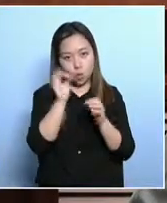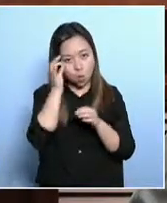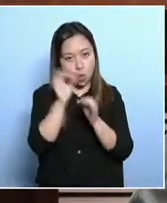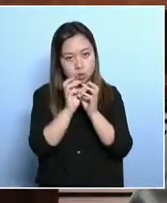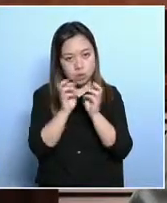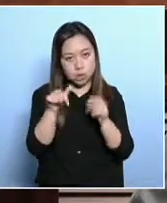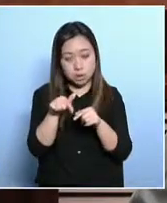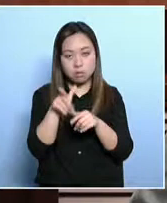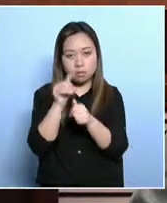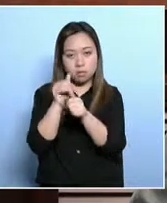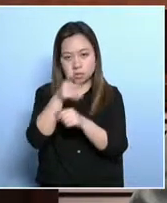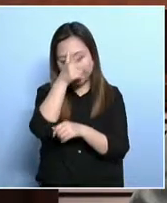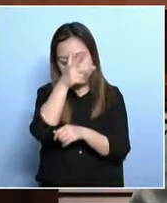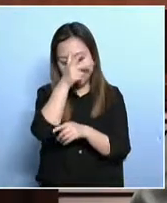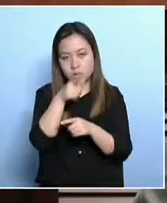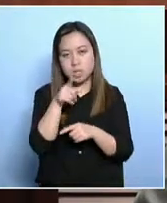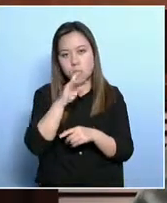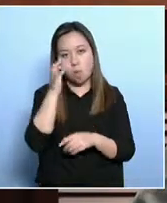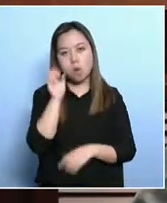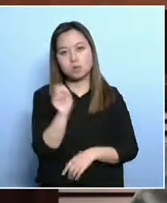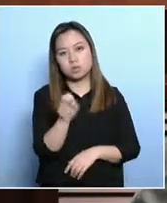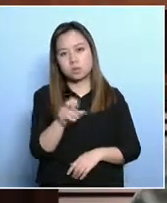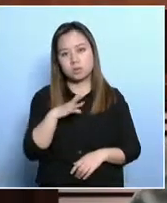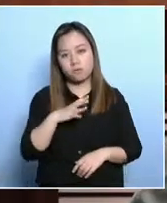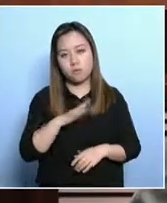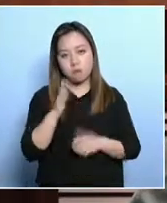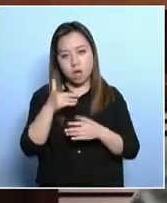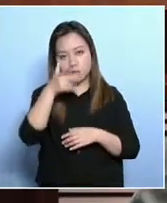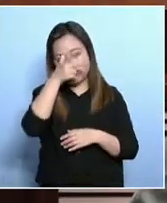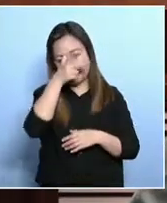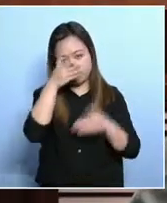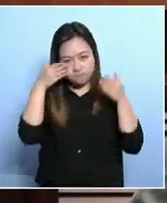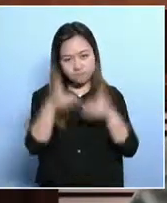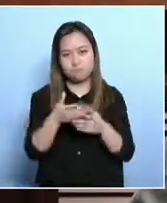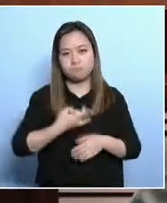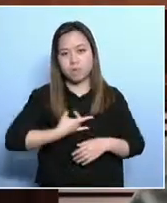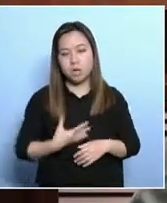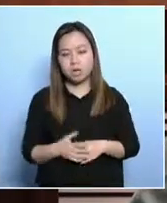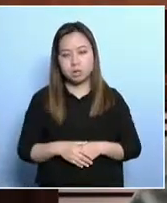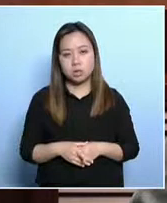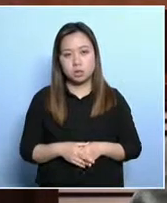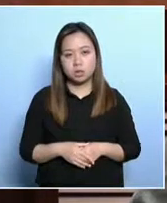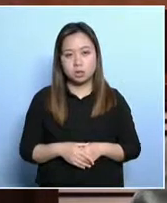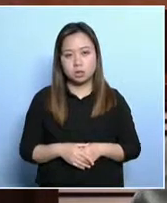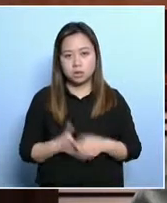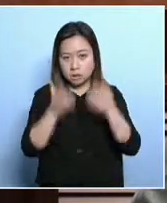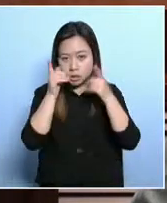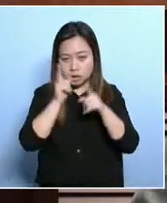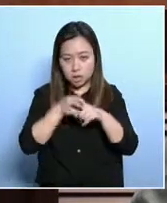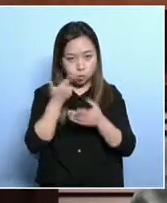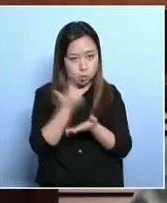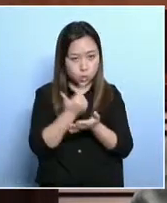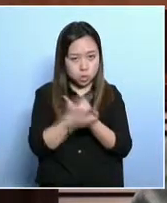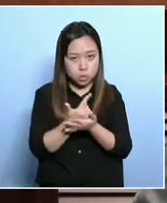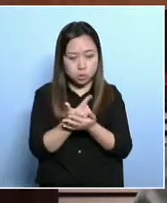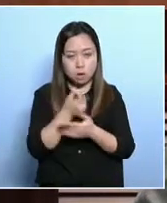to remind the government that the poverty problem still exists. But the setting of